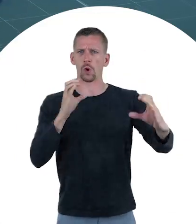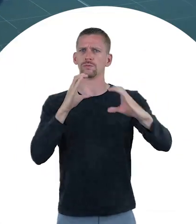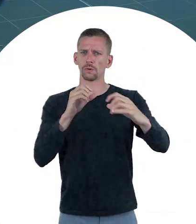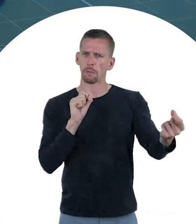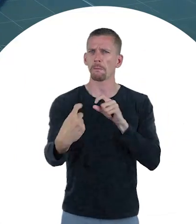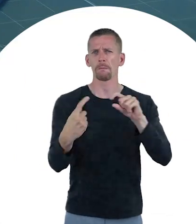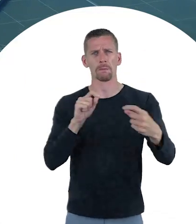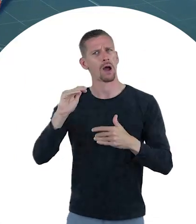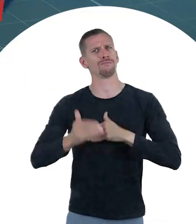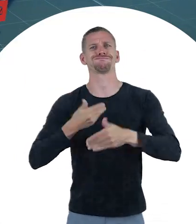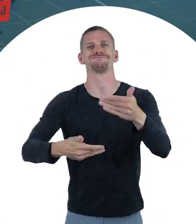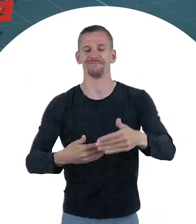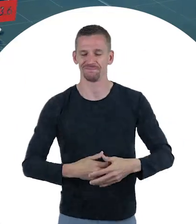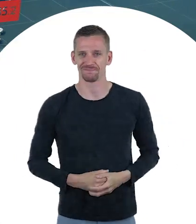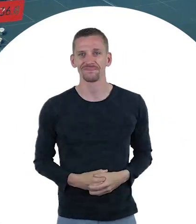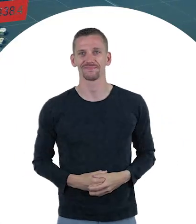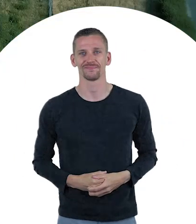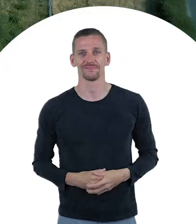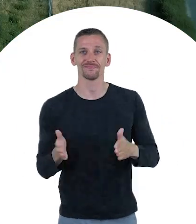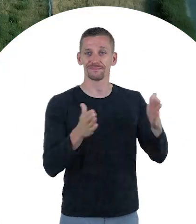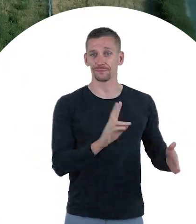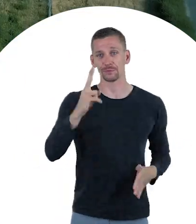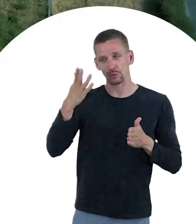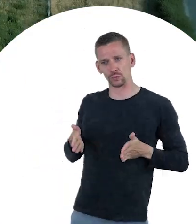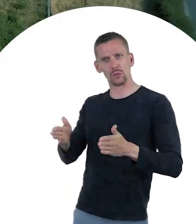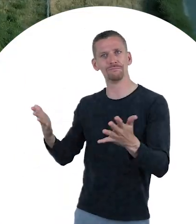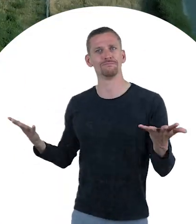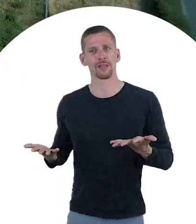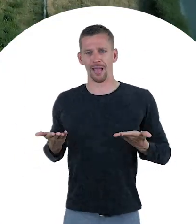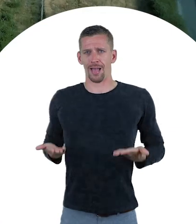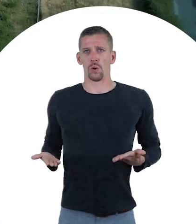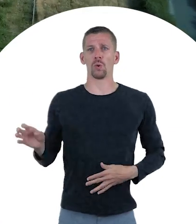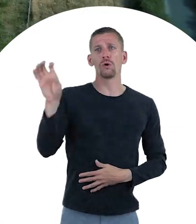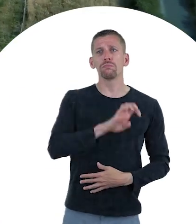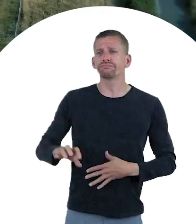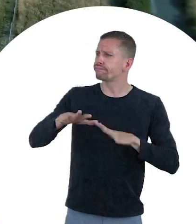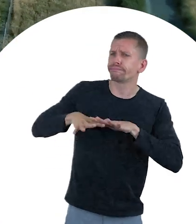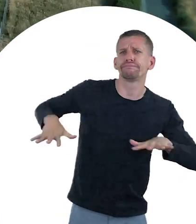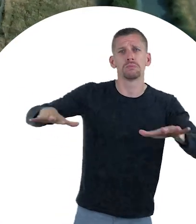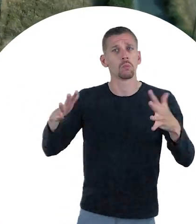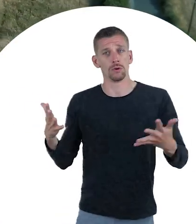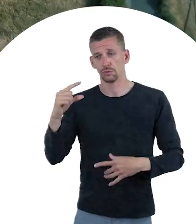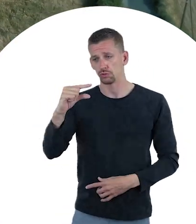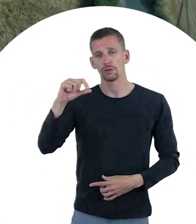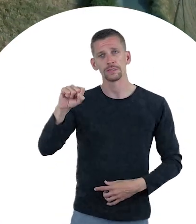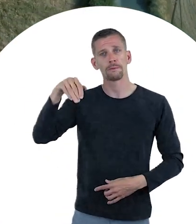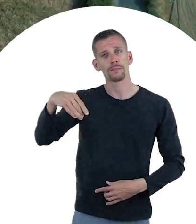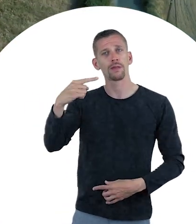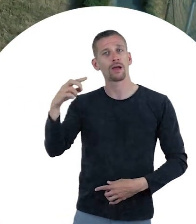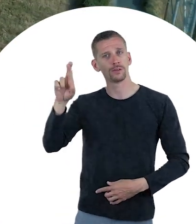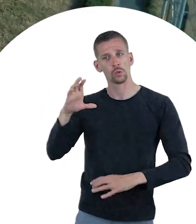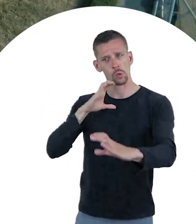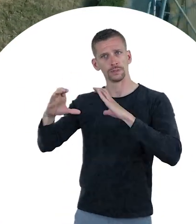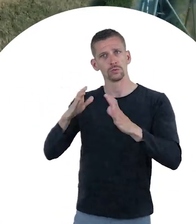-increasing communication flows. Secondly, the railways currently use the GSMR standard for